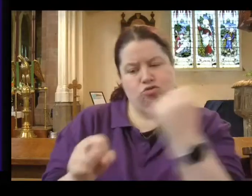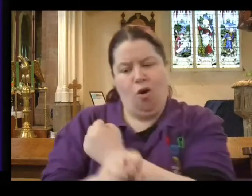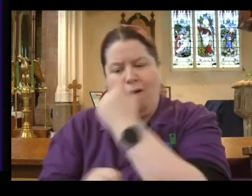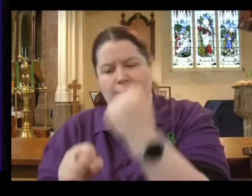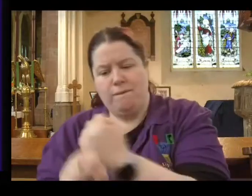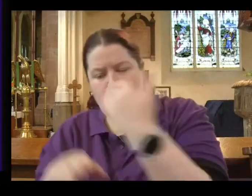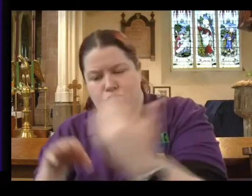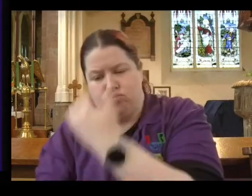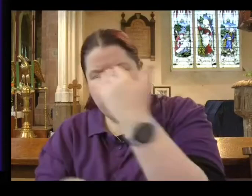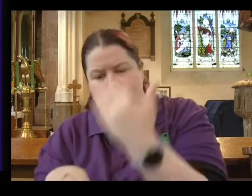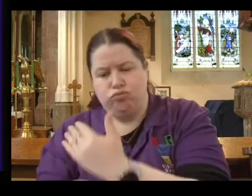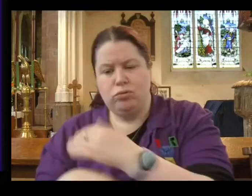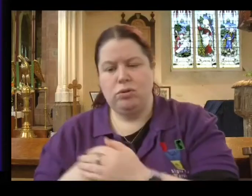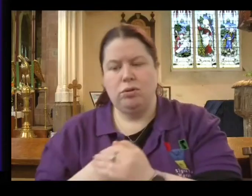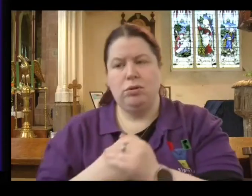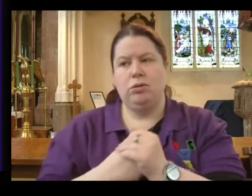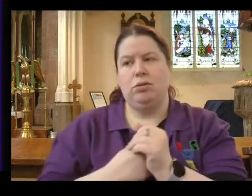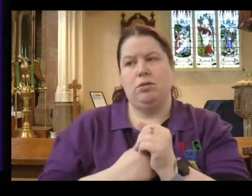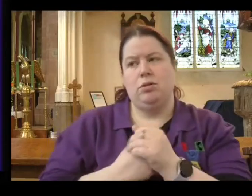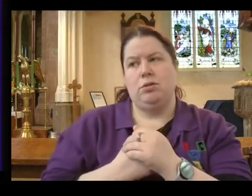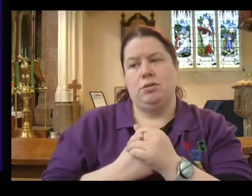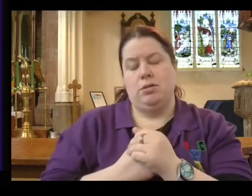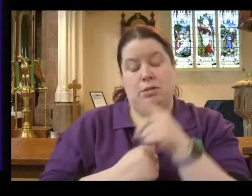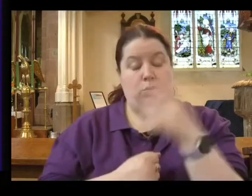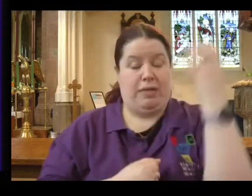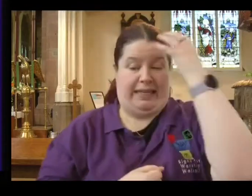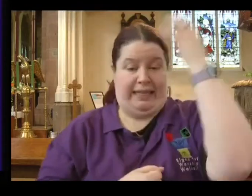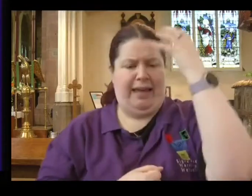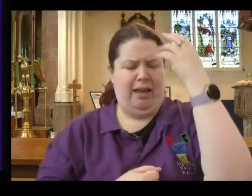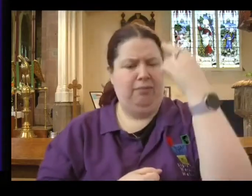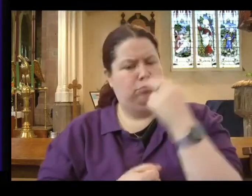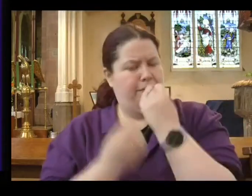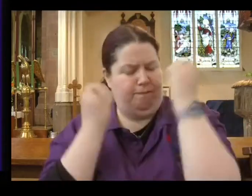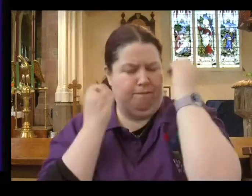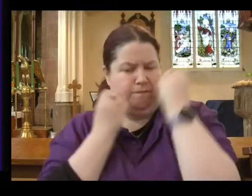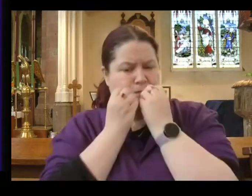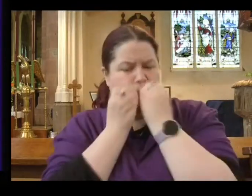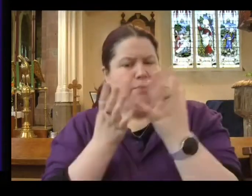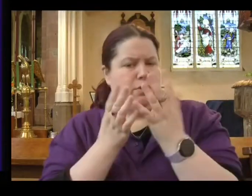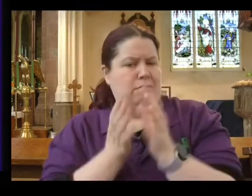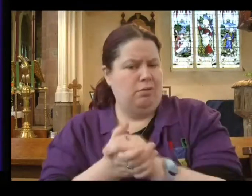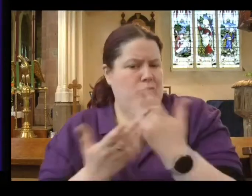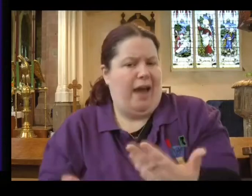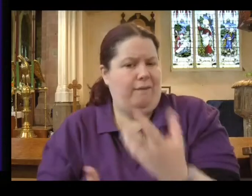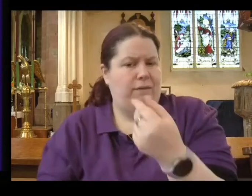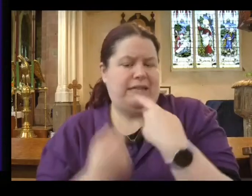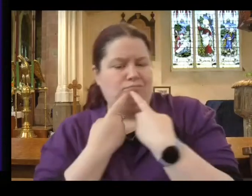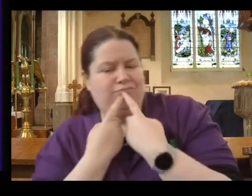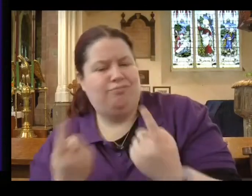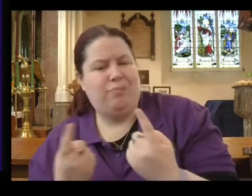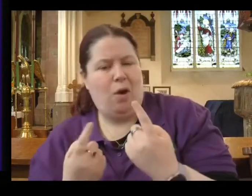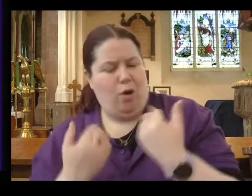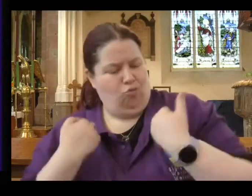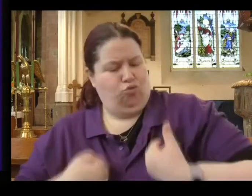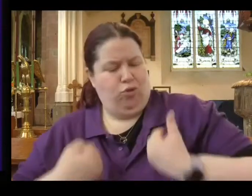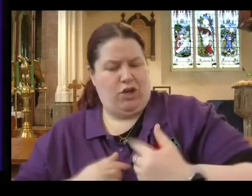Croatia. Well, Croatia was the king of Sardis. When it was at its wealthiest point in time. You know, Sardis was a